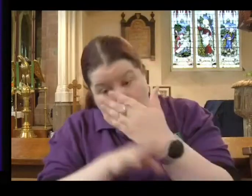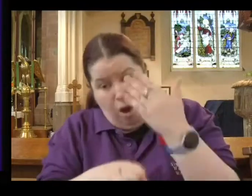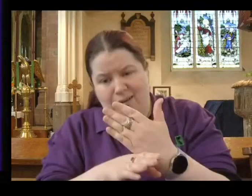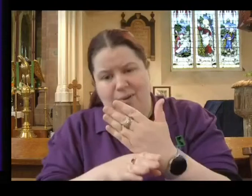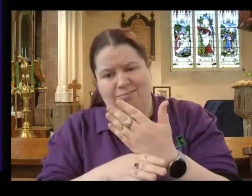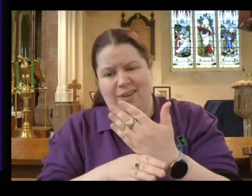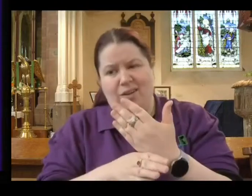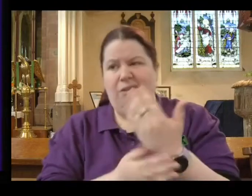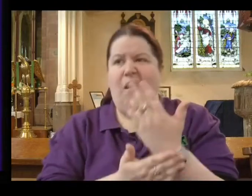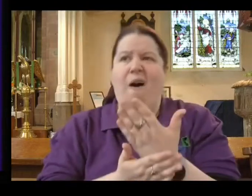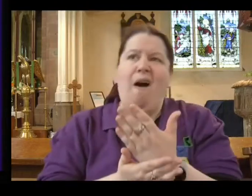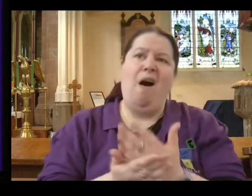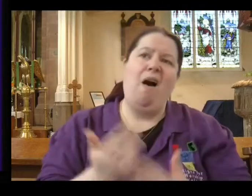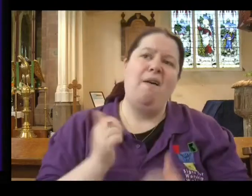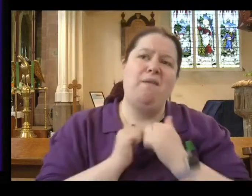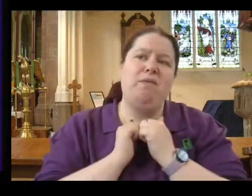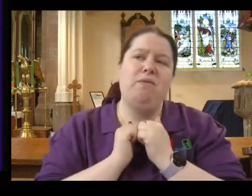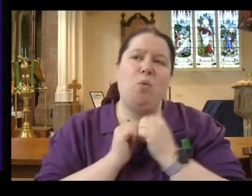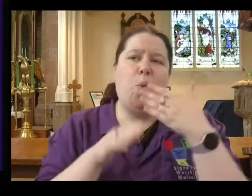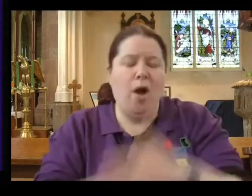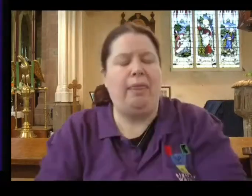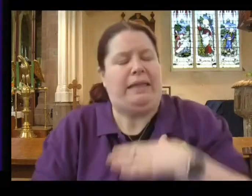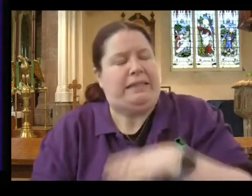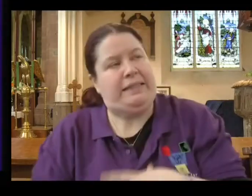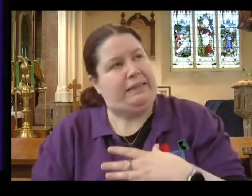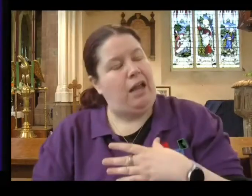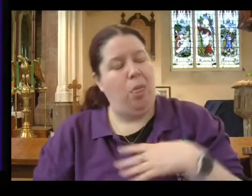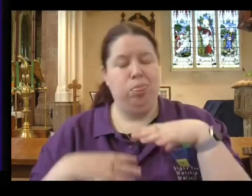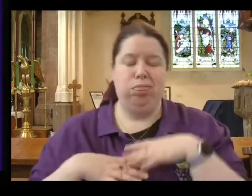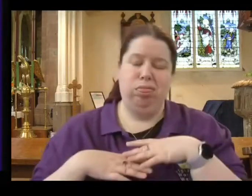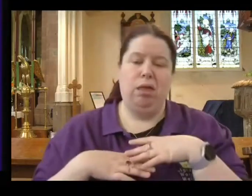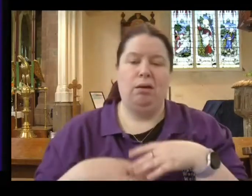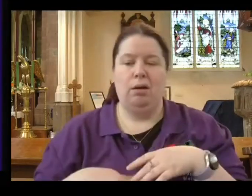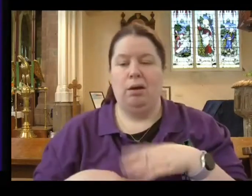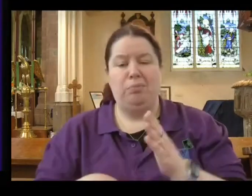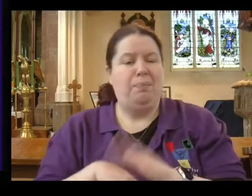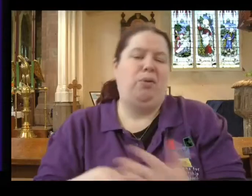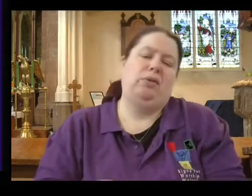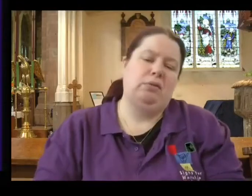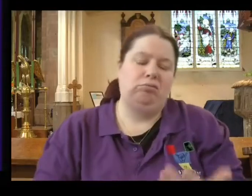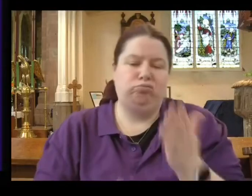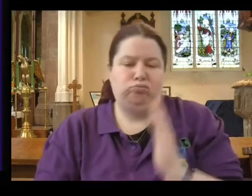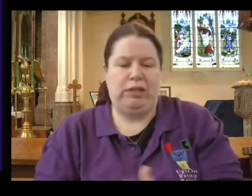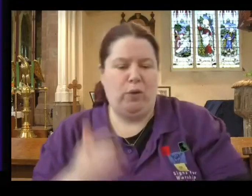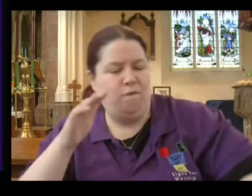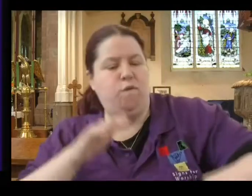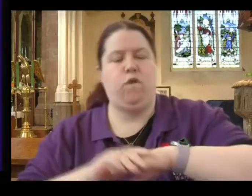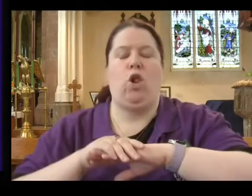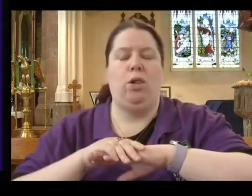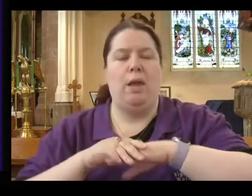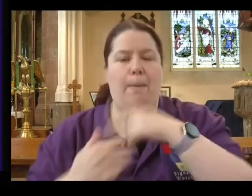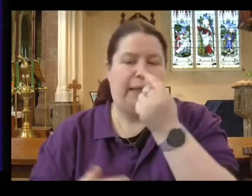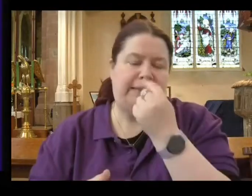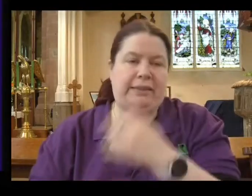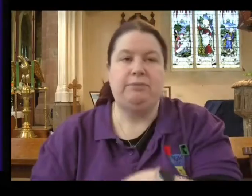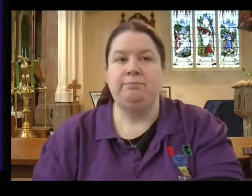It's not so much the quantity, it's the quality of the work that is a problem. They're letting things drift and allowing things